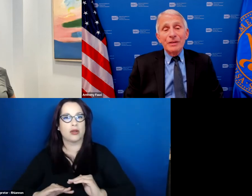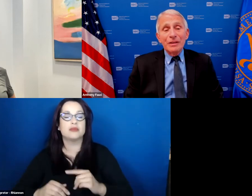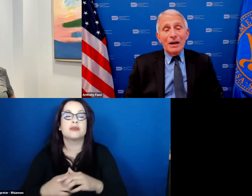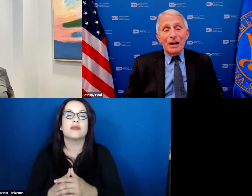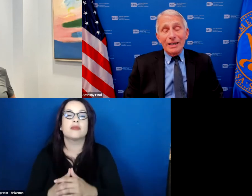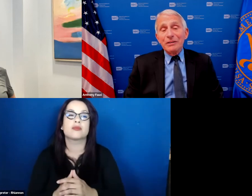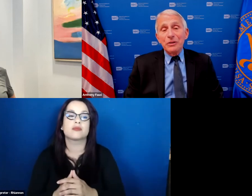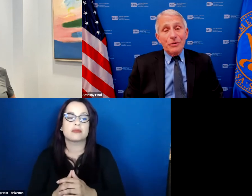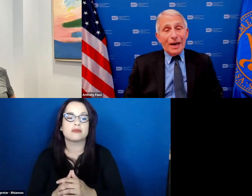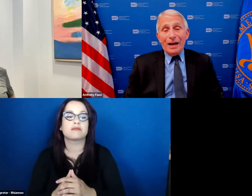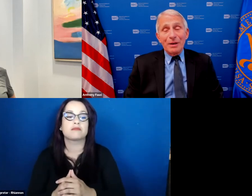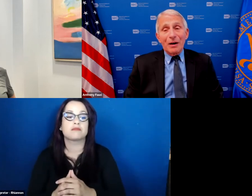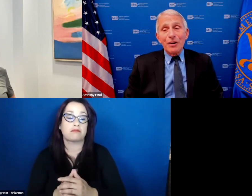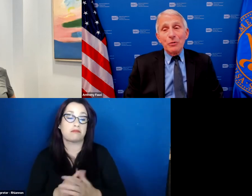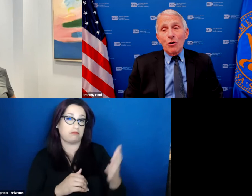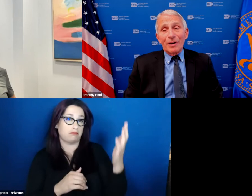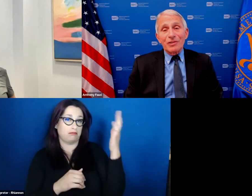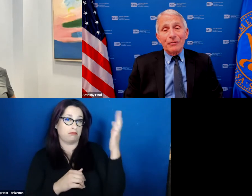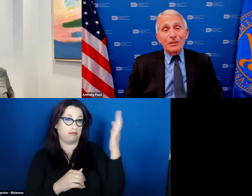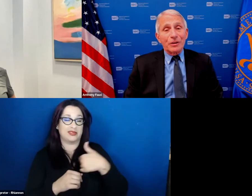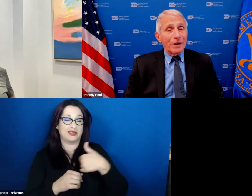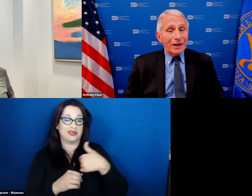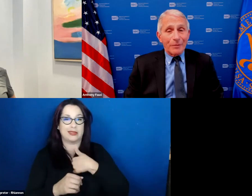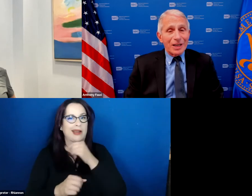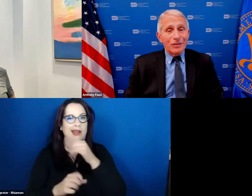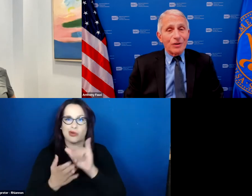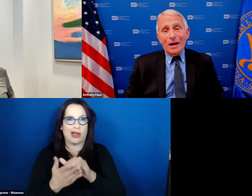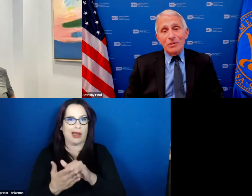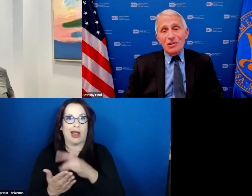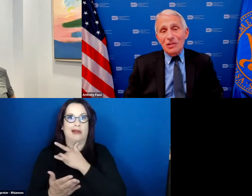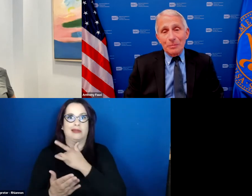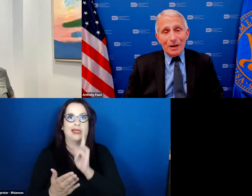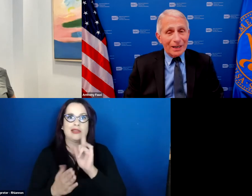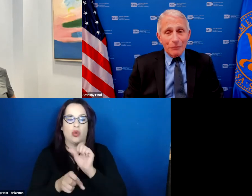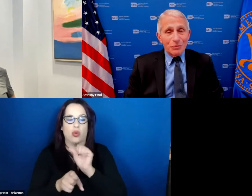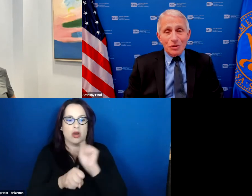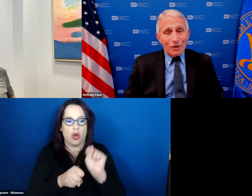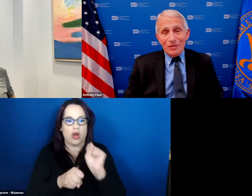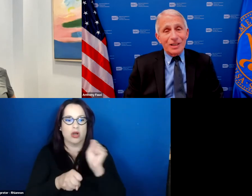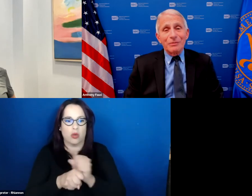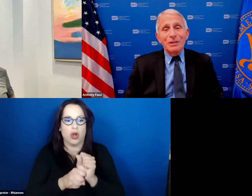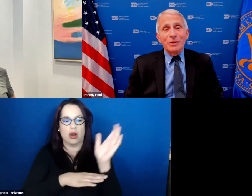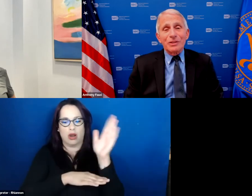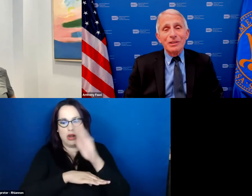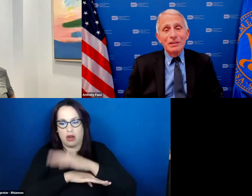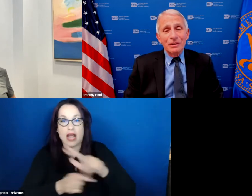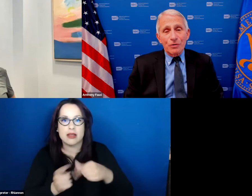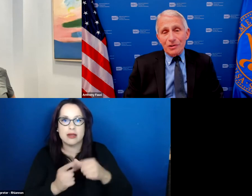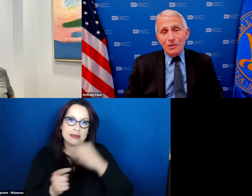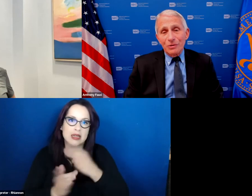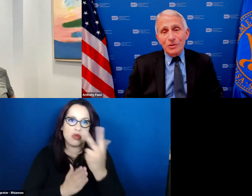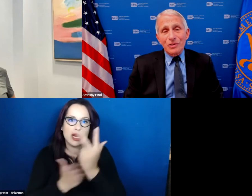I didn't do that I mean I really wore myself into the ground I was getting three hours of sleep a night which was crazy and it was